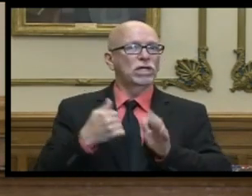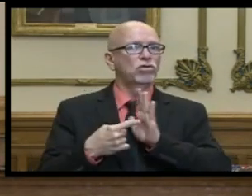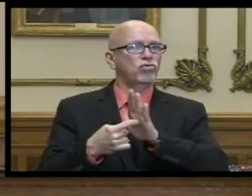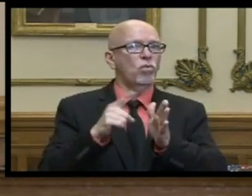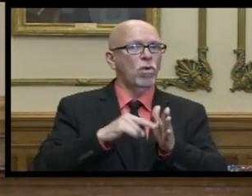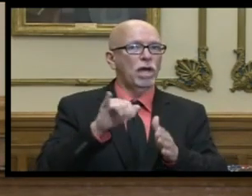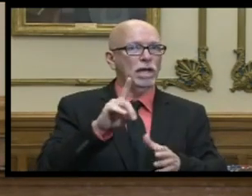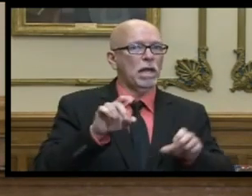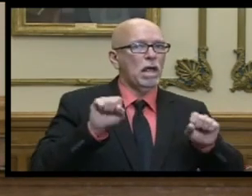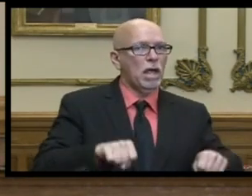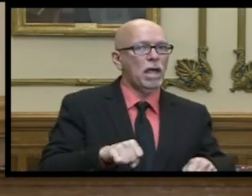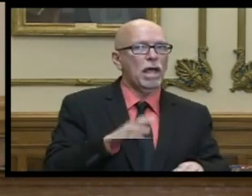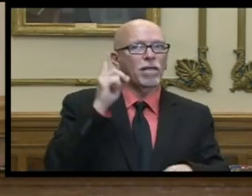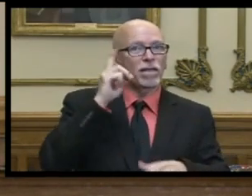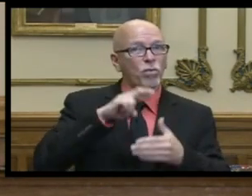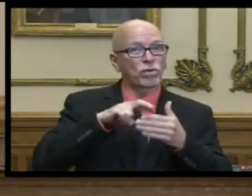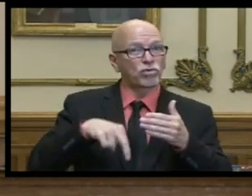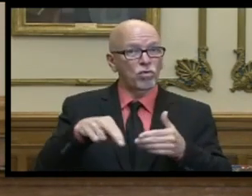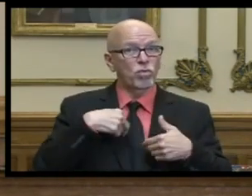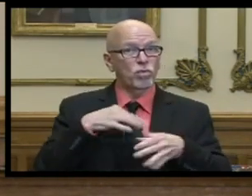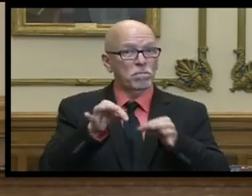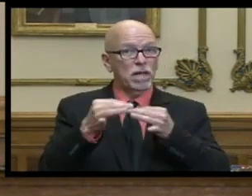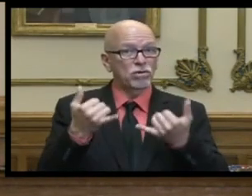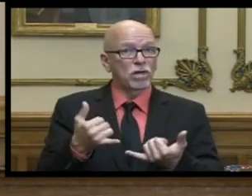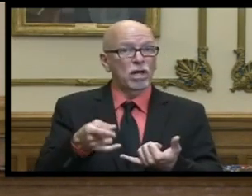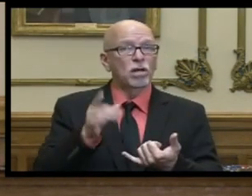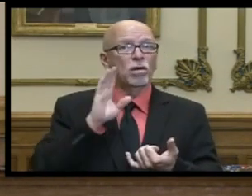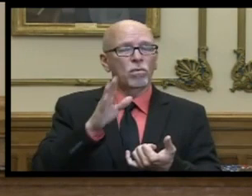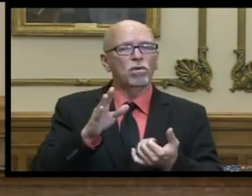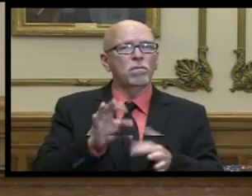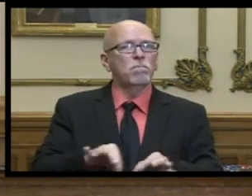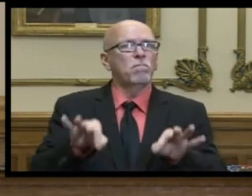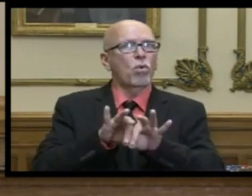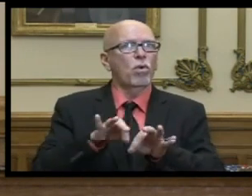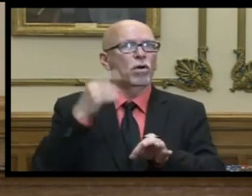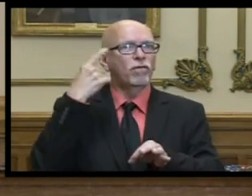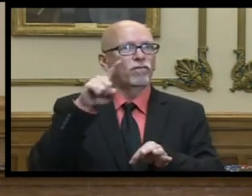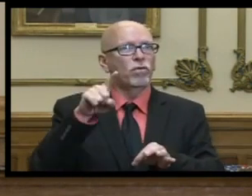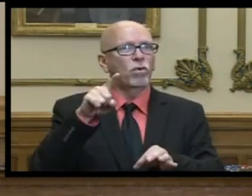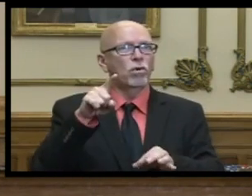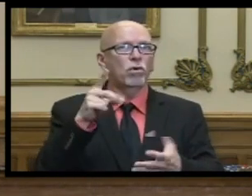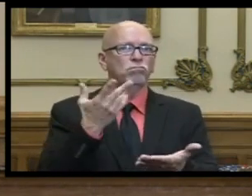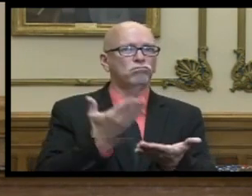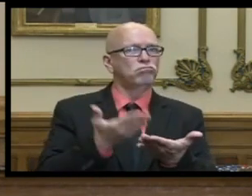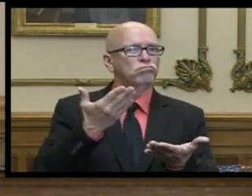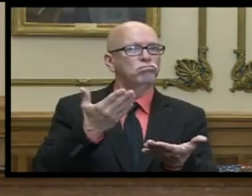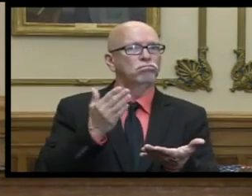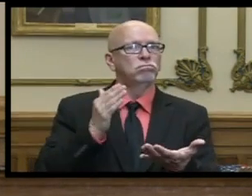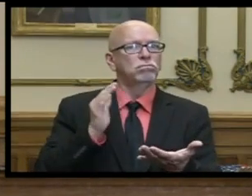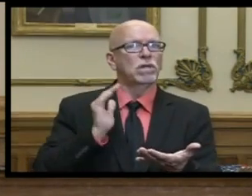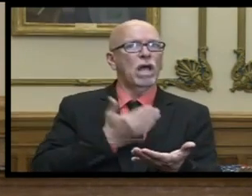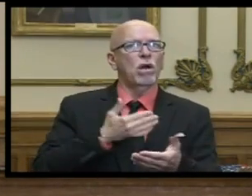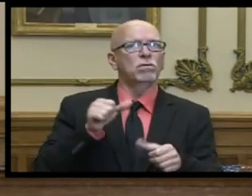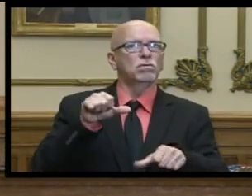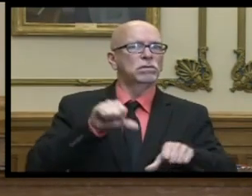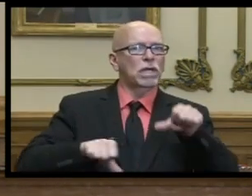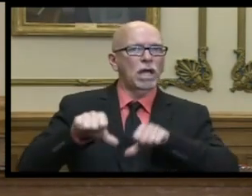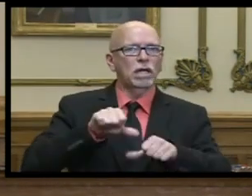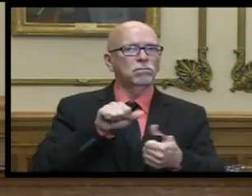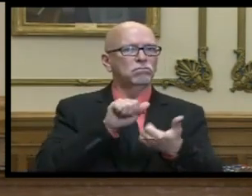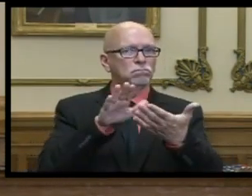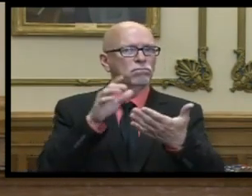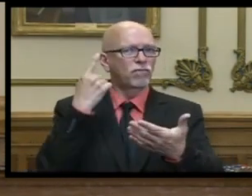can do and i think the results you'll hear today will be important in terms of verifying the very scientific uh